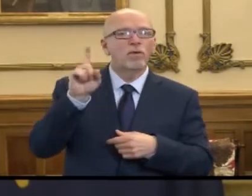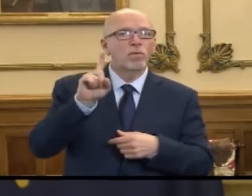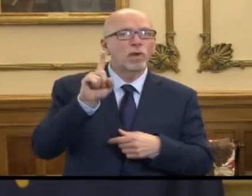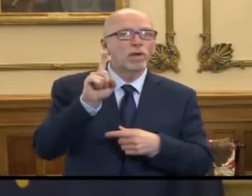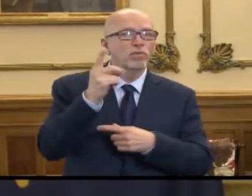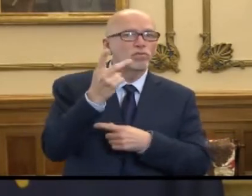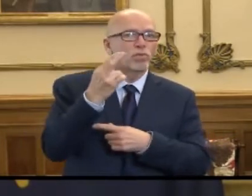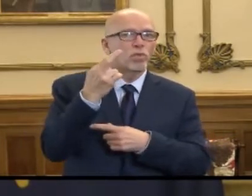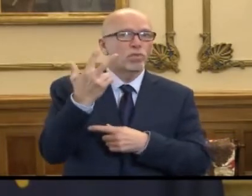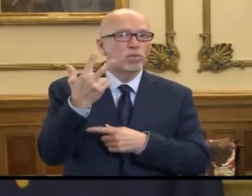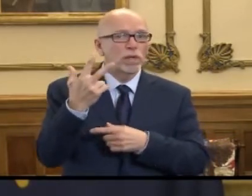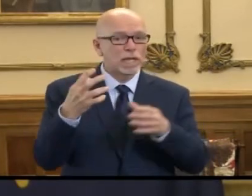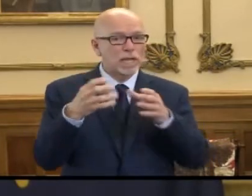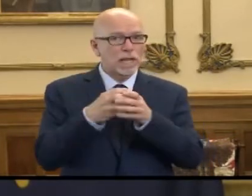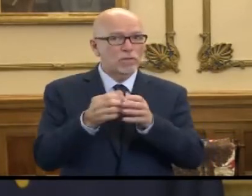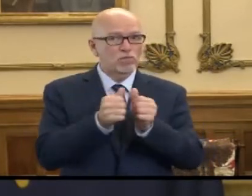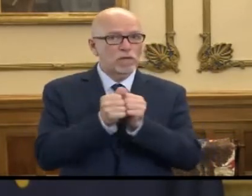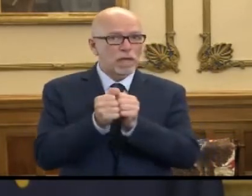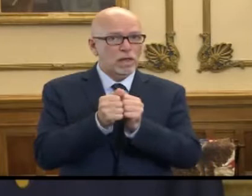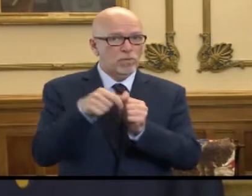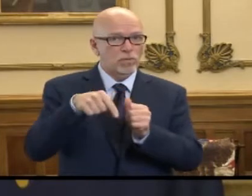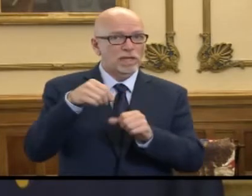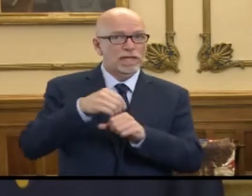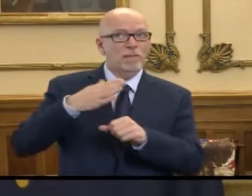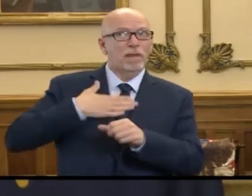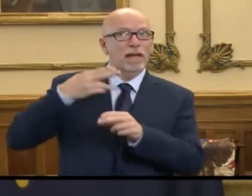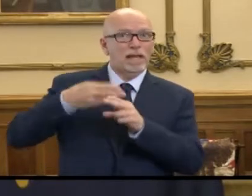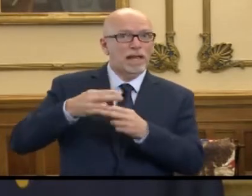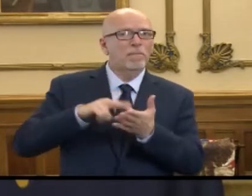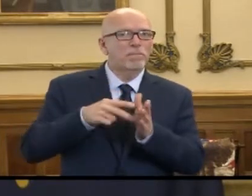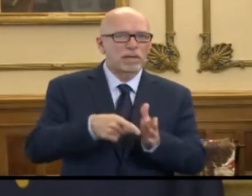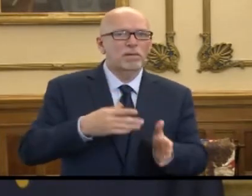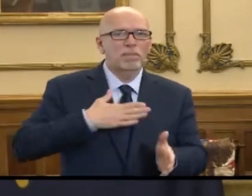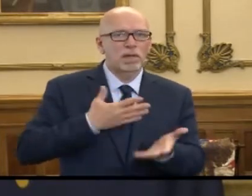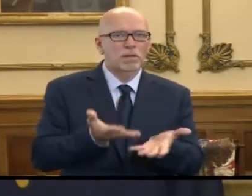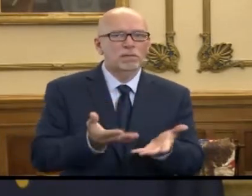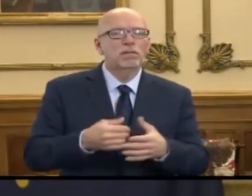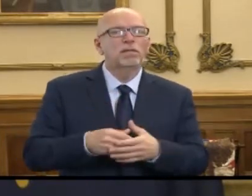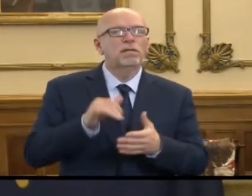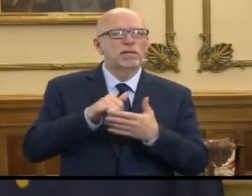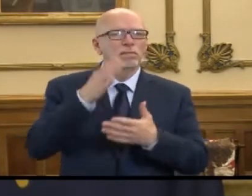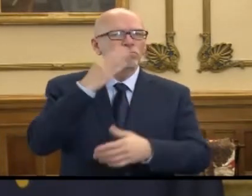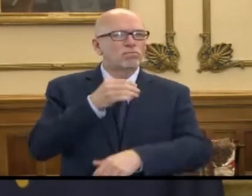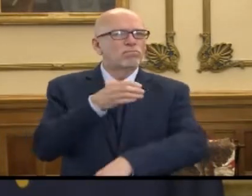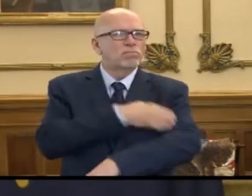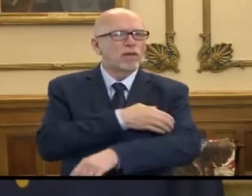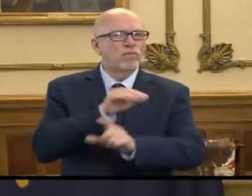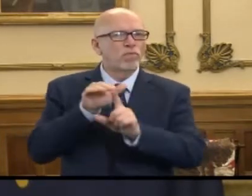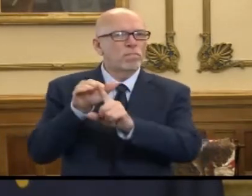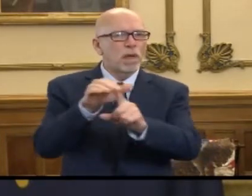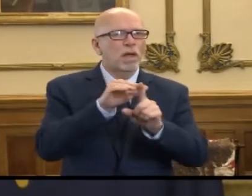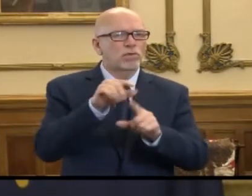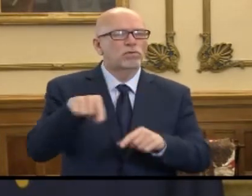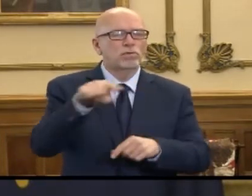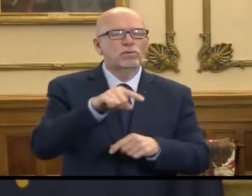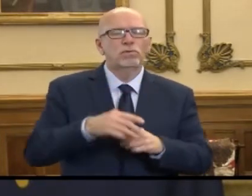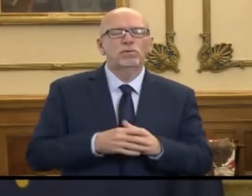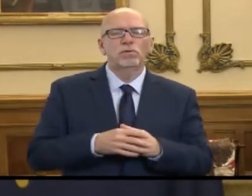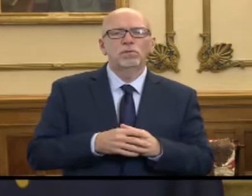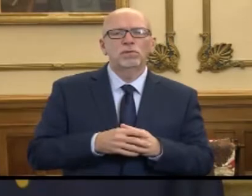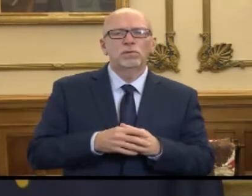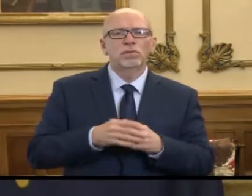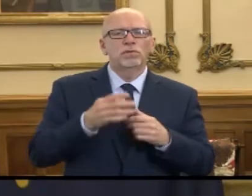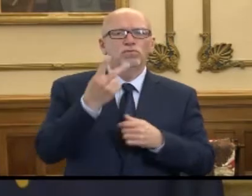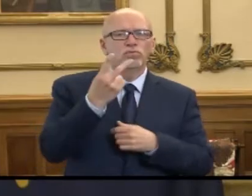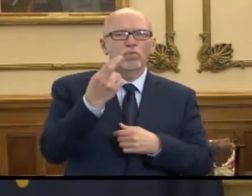three are gathered together, in my name, there am I. And, of course, that's a pretty powerful reminder that